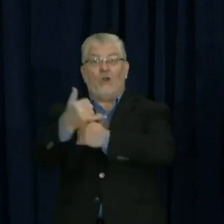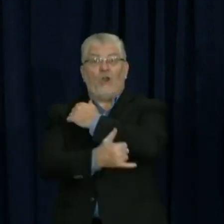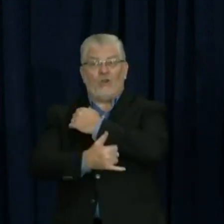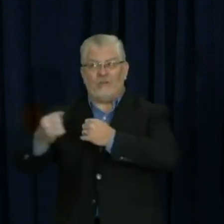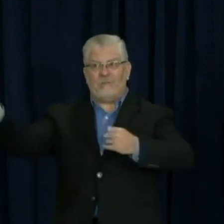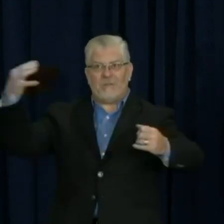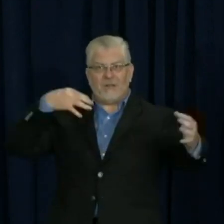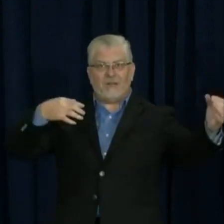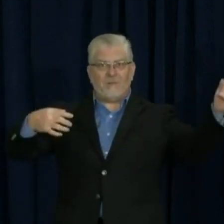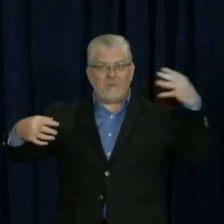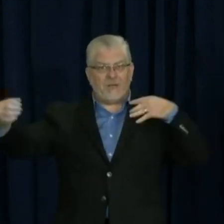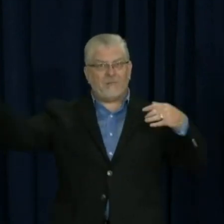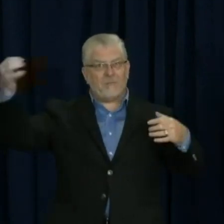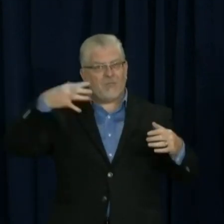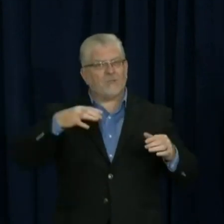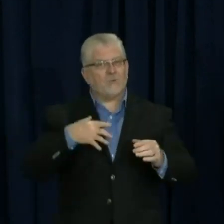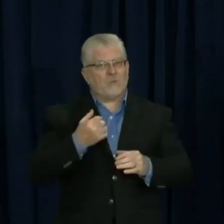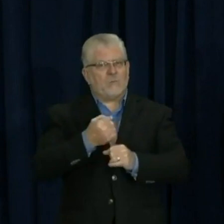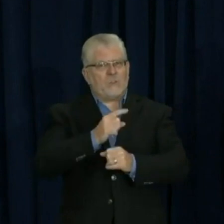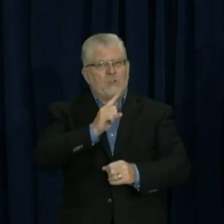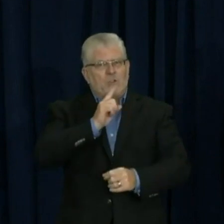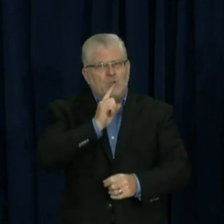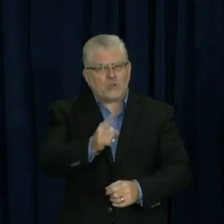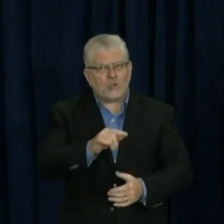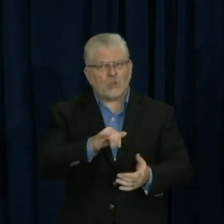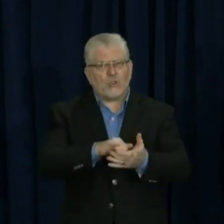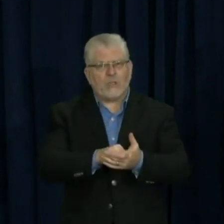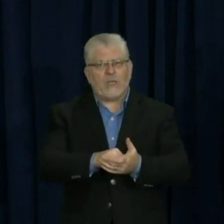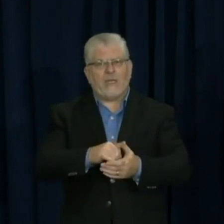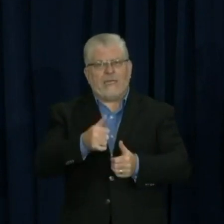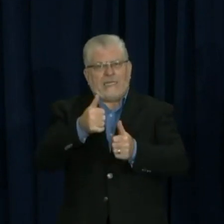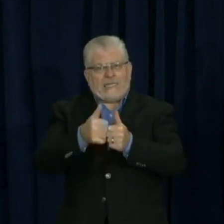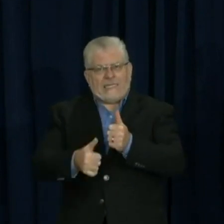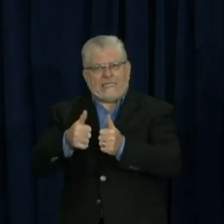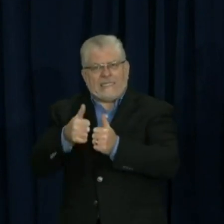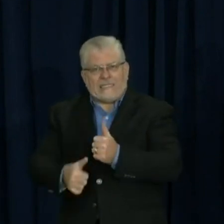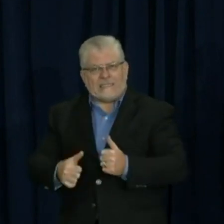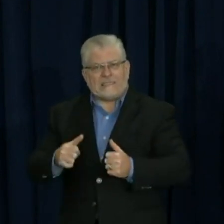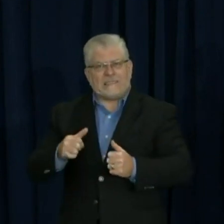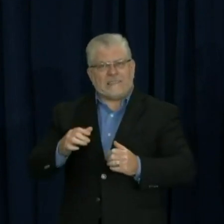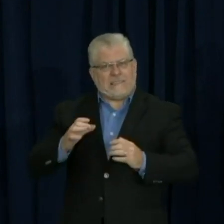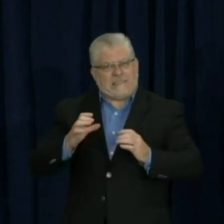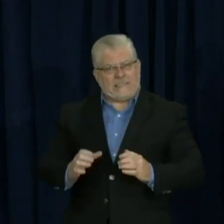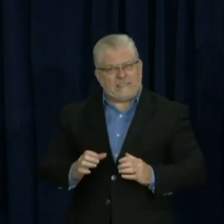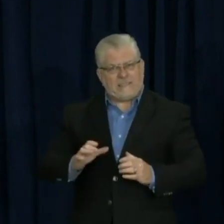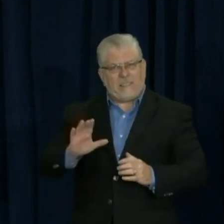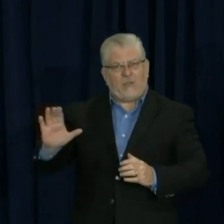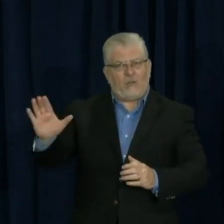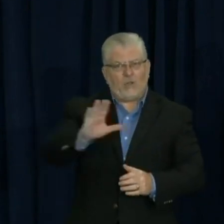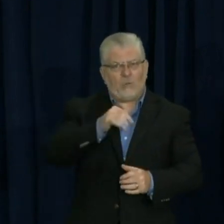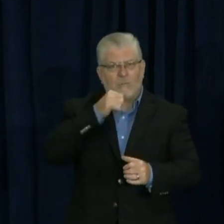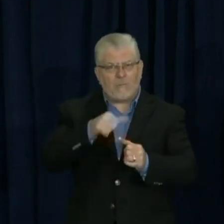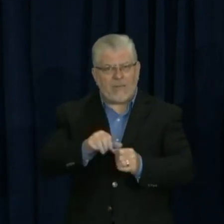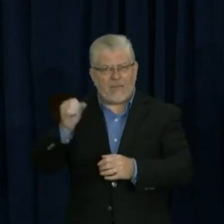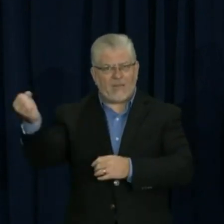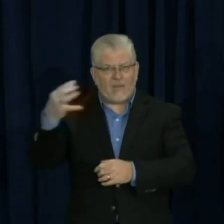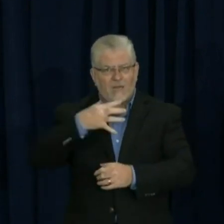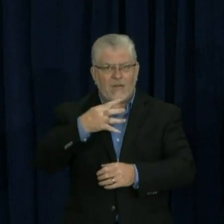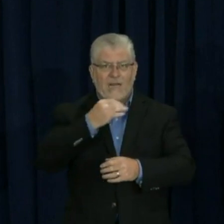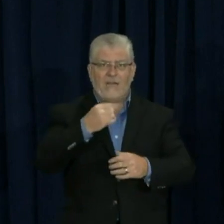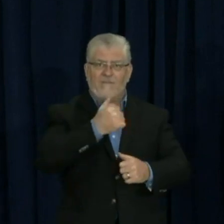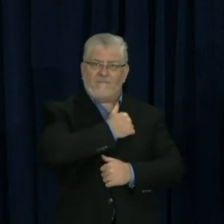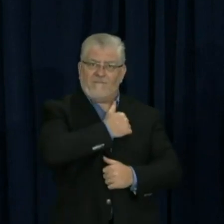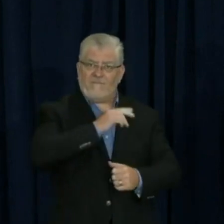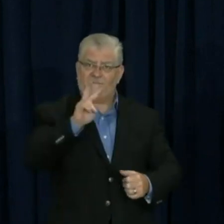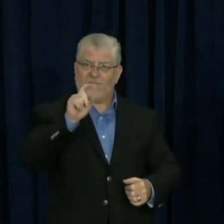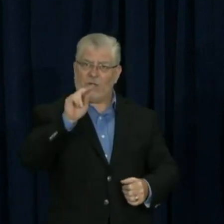sure that not only every civilian absentee and mail-in valid voter is counted, but also that every man and woman who are serving our country,